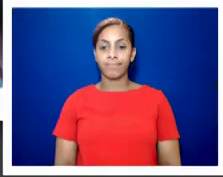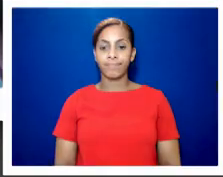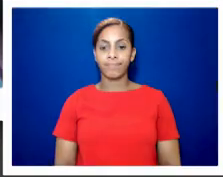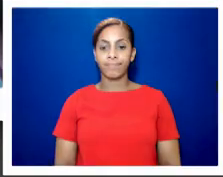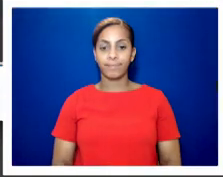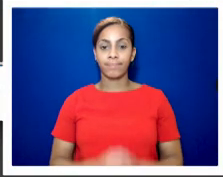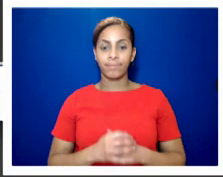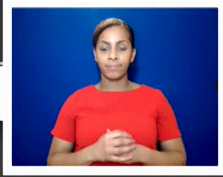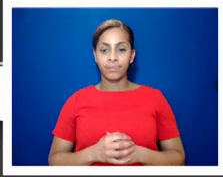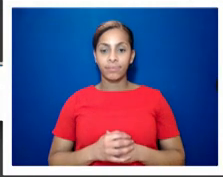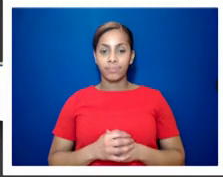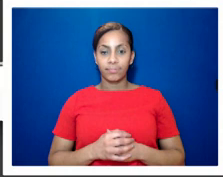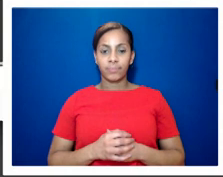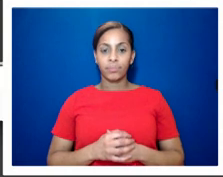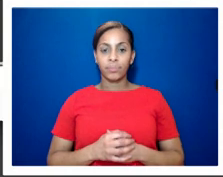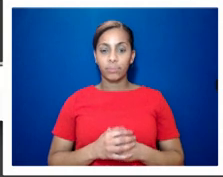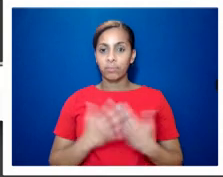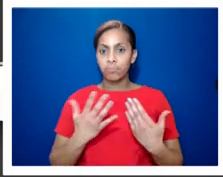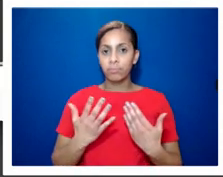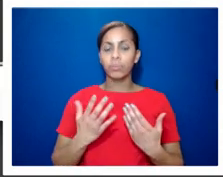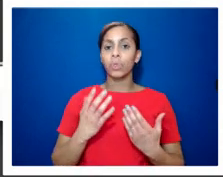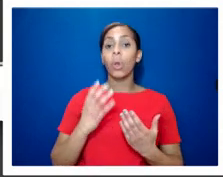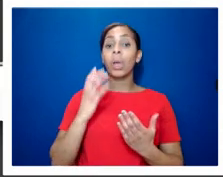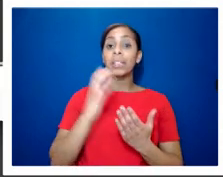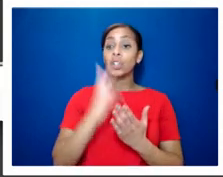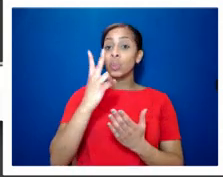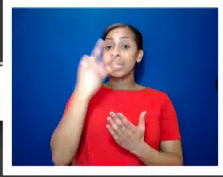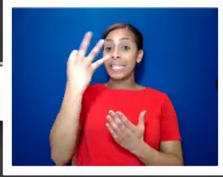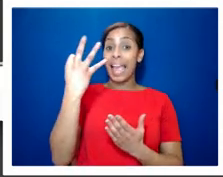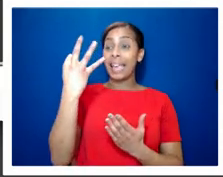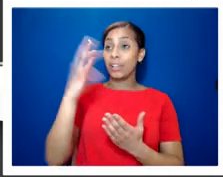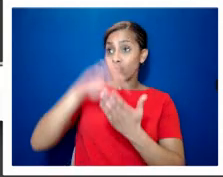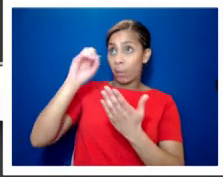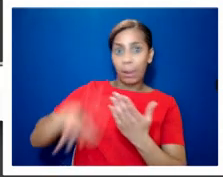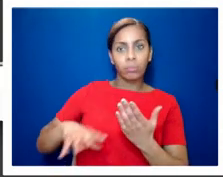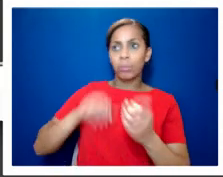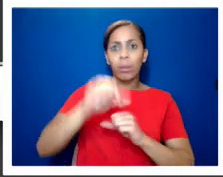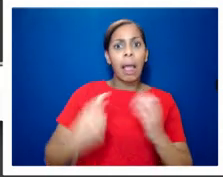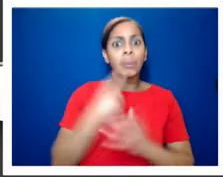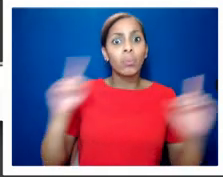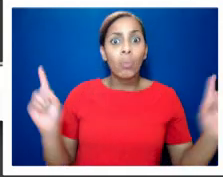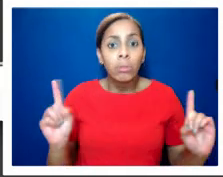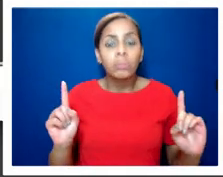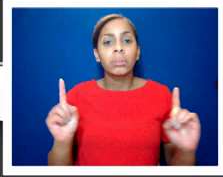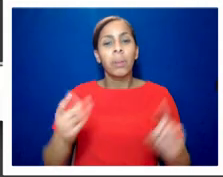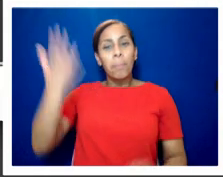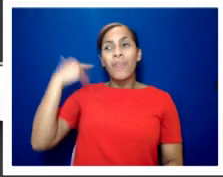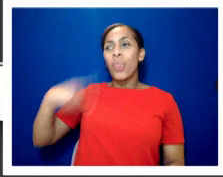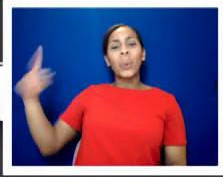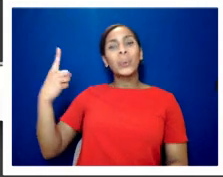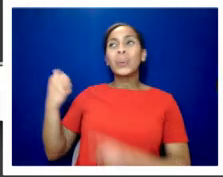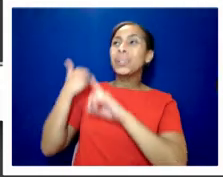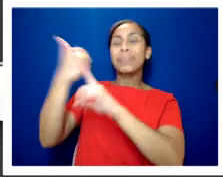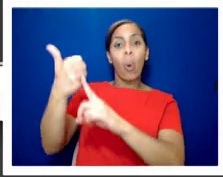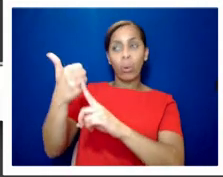so what happened after section 28 was repealed what did the people who supported it say well some of them died